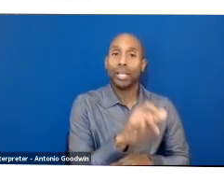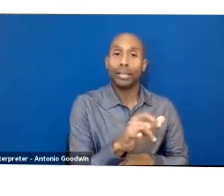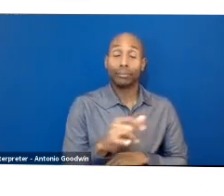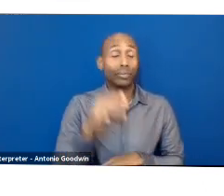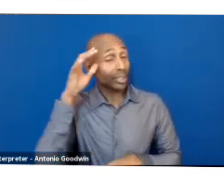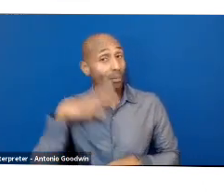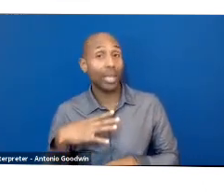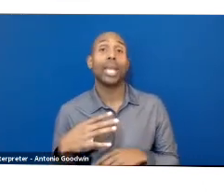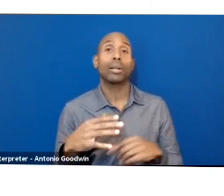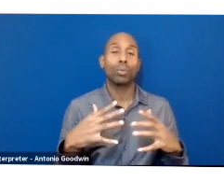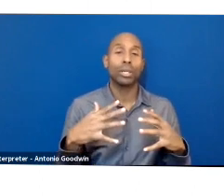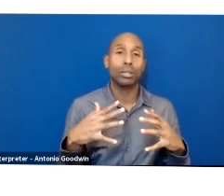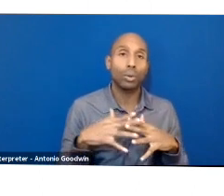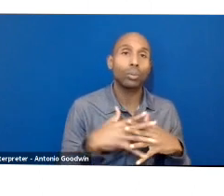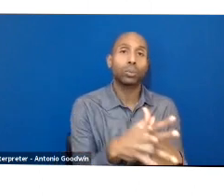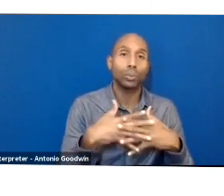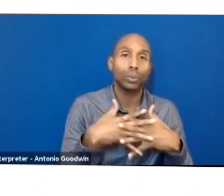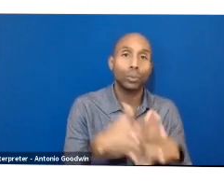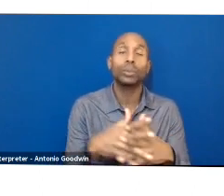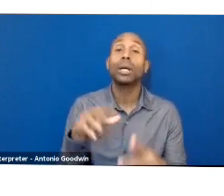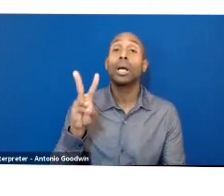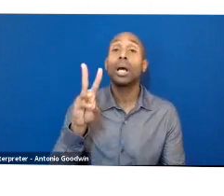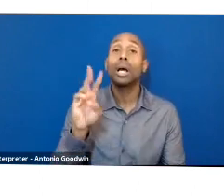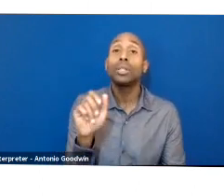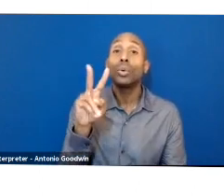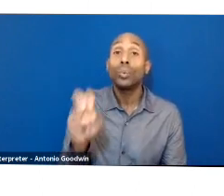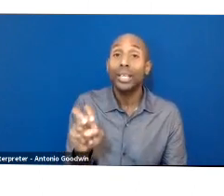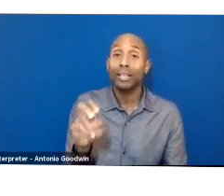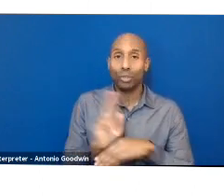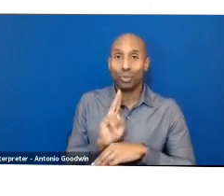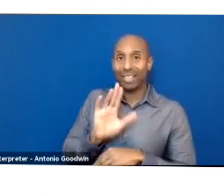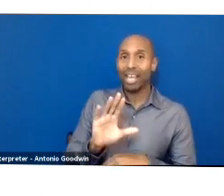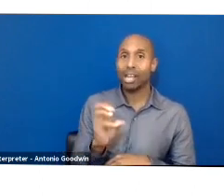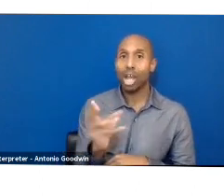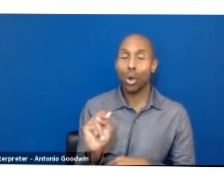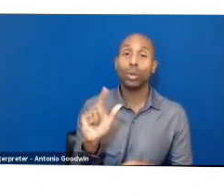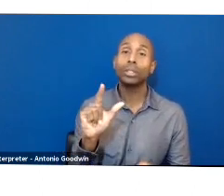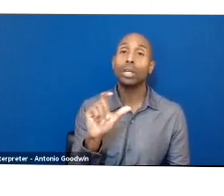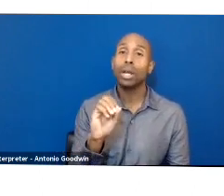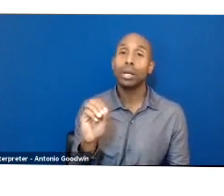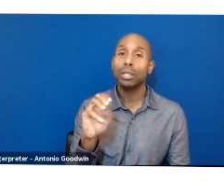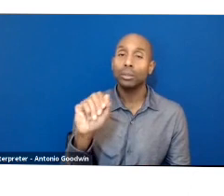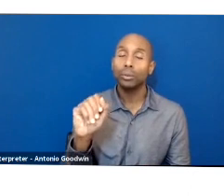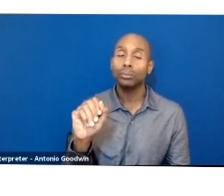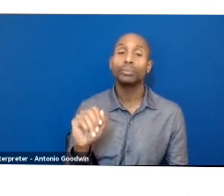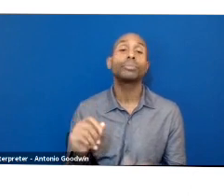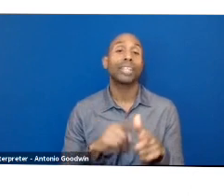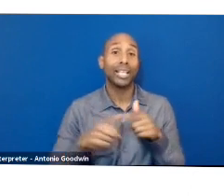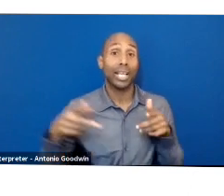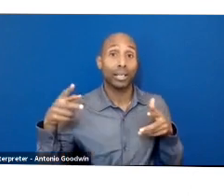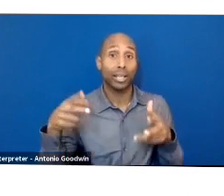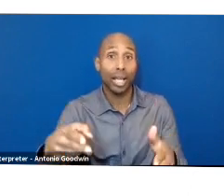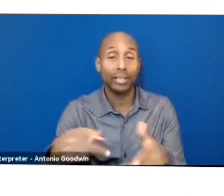fabric together on narrow looms that were also made from trees. And then they would cut the fabric and sew these strips together.